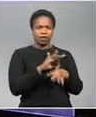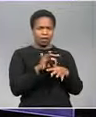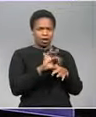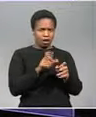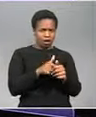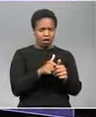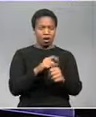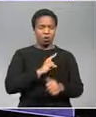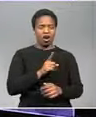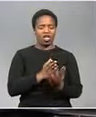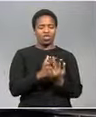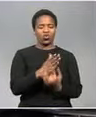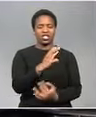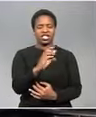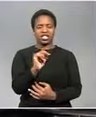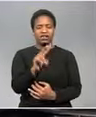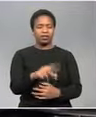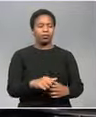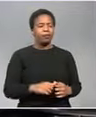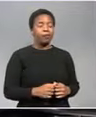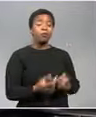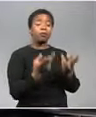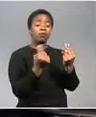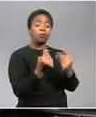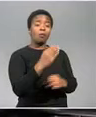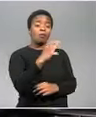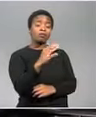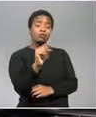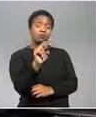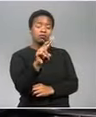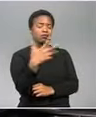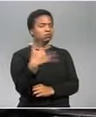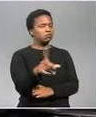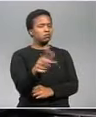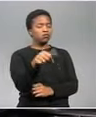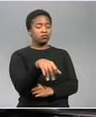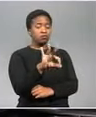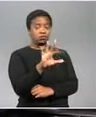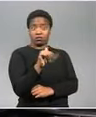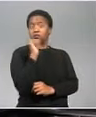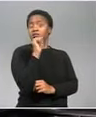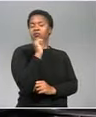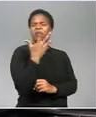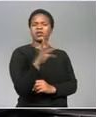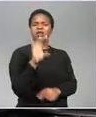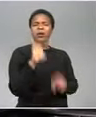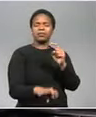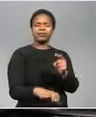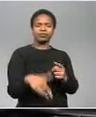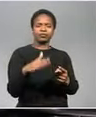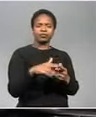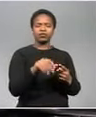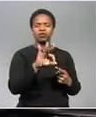the new CCTV reaction unit responded to three incidents yesterday the one was in